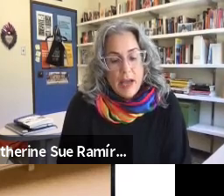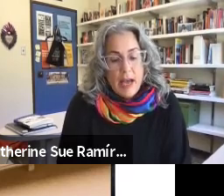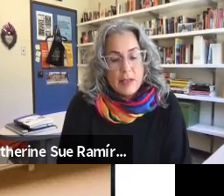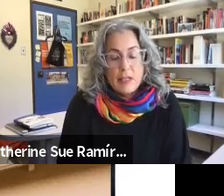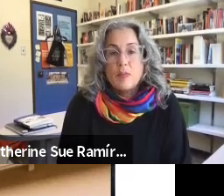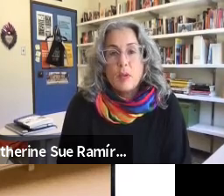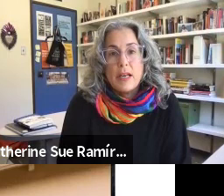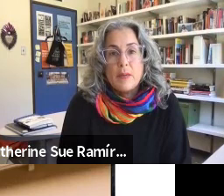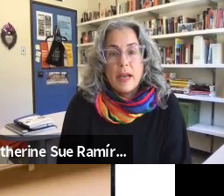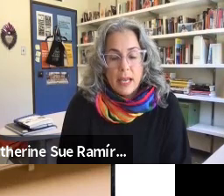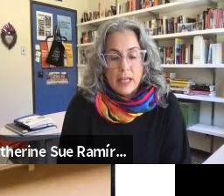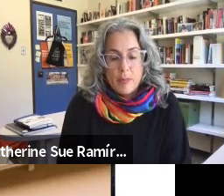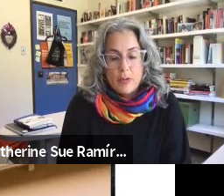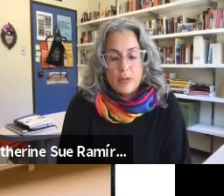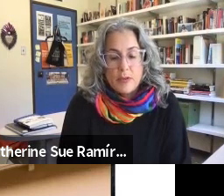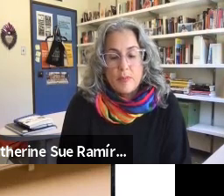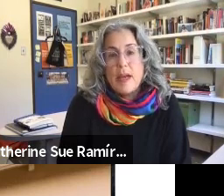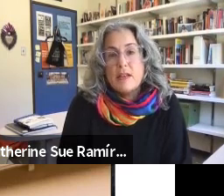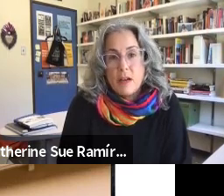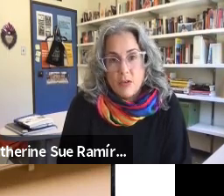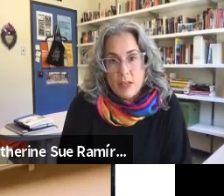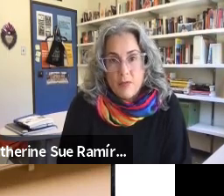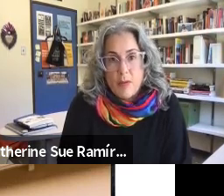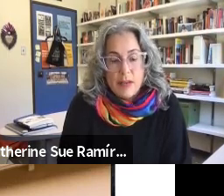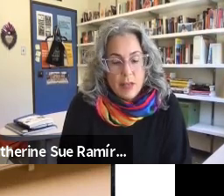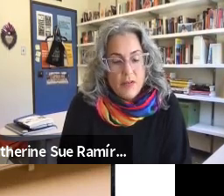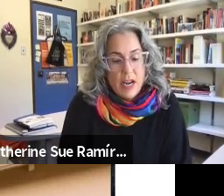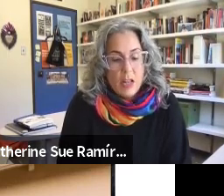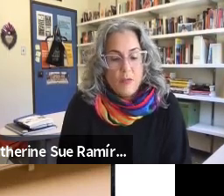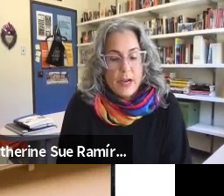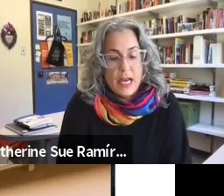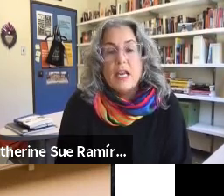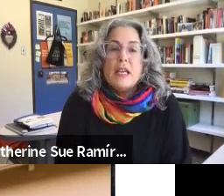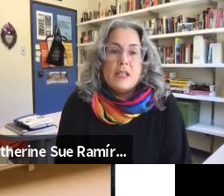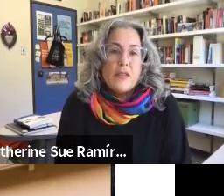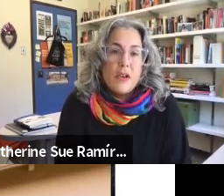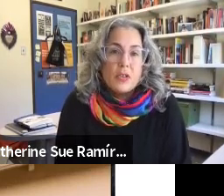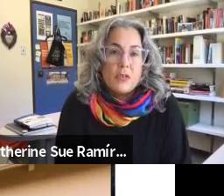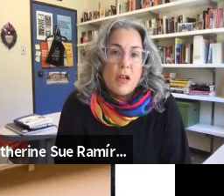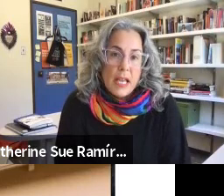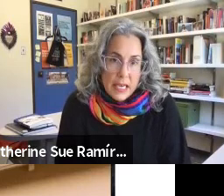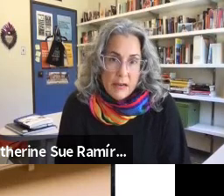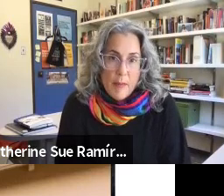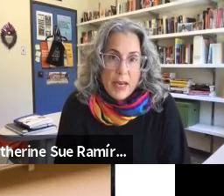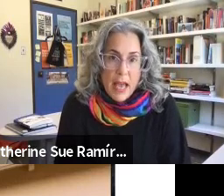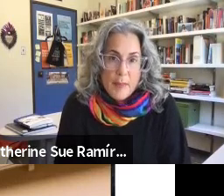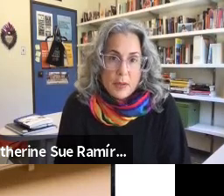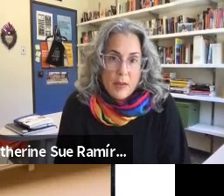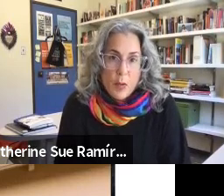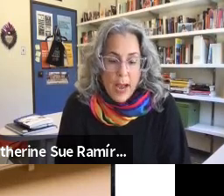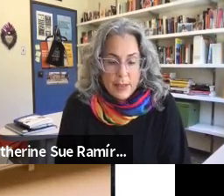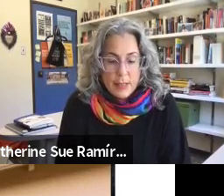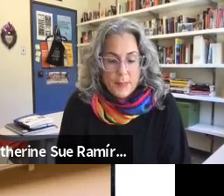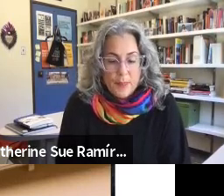fictionalized past exploited by la boosters bent on transforming southern california into the cultural and economic